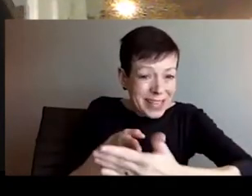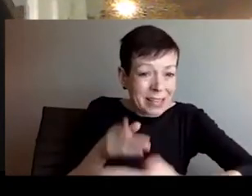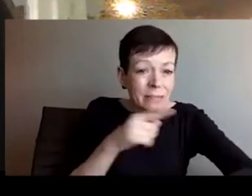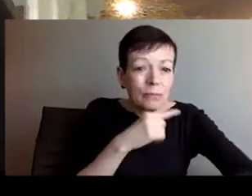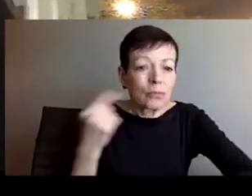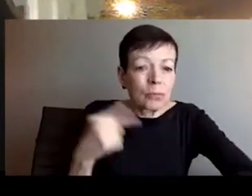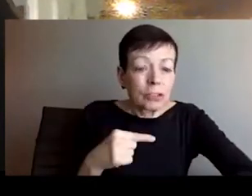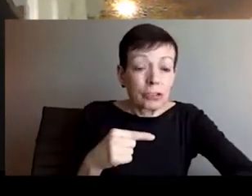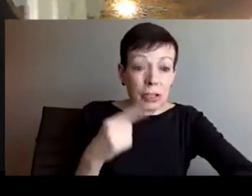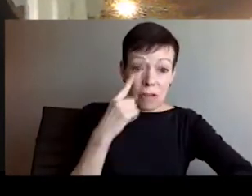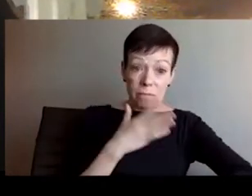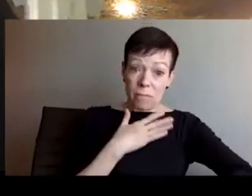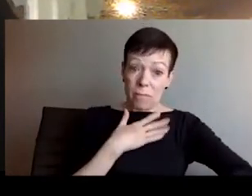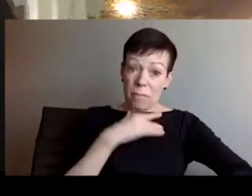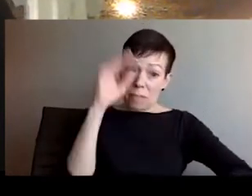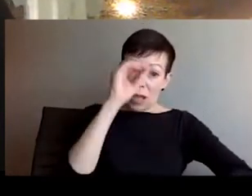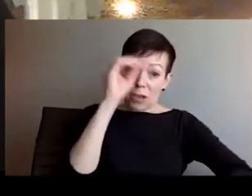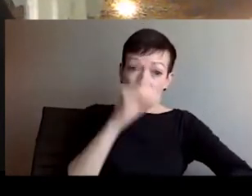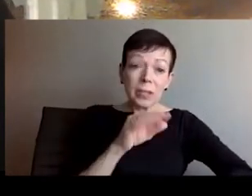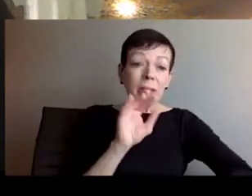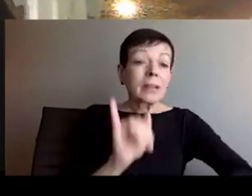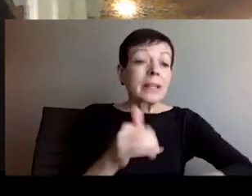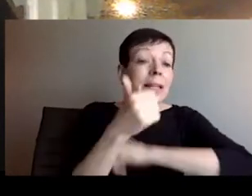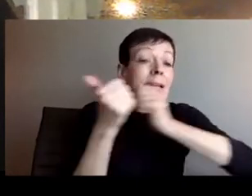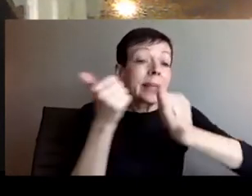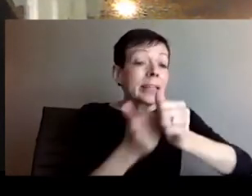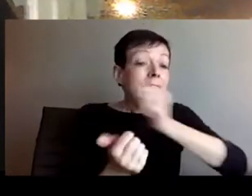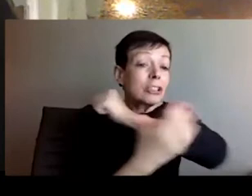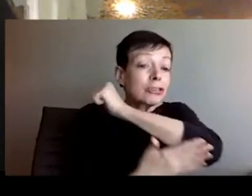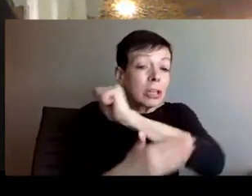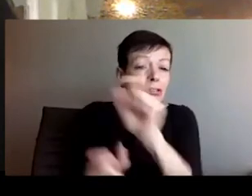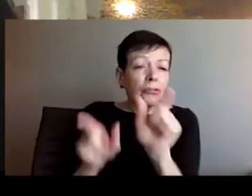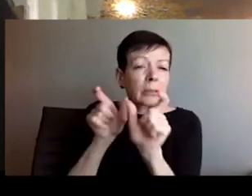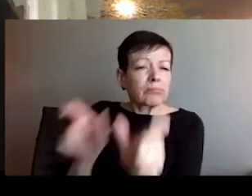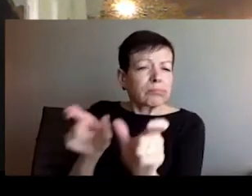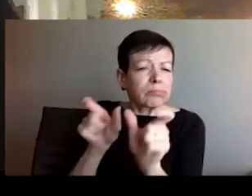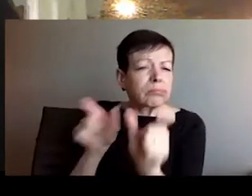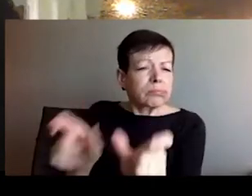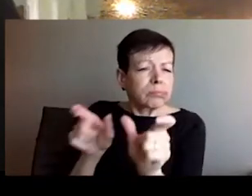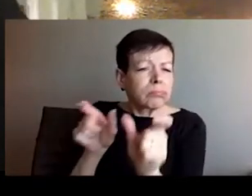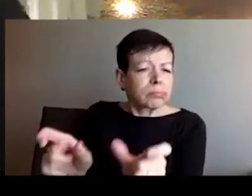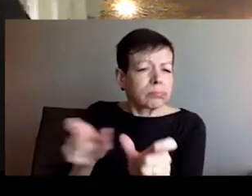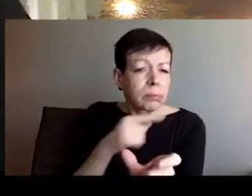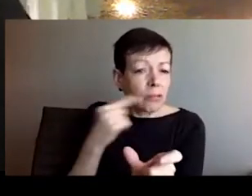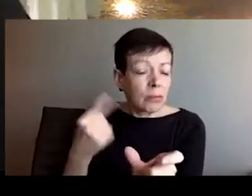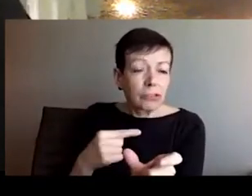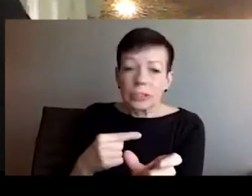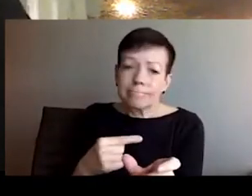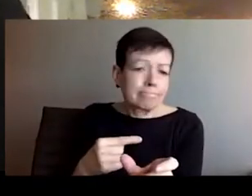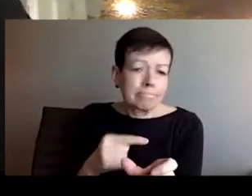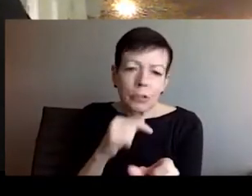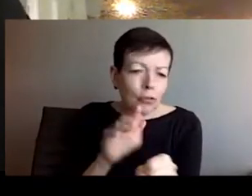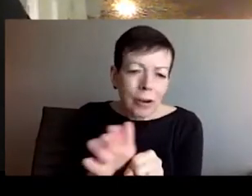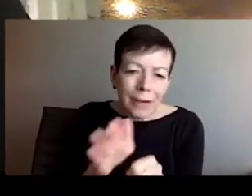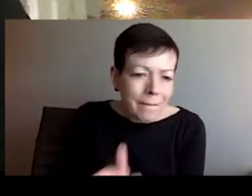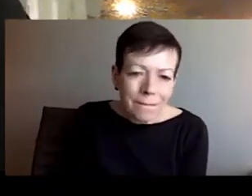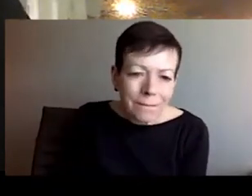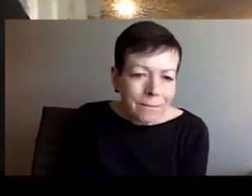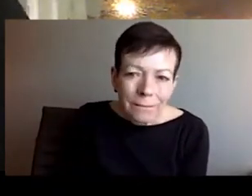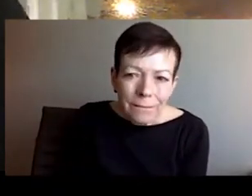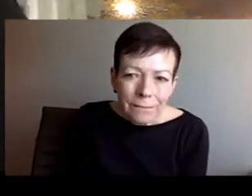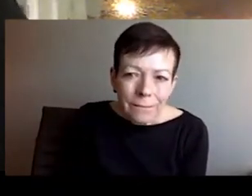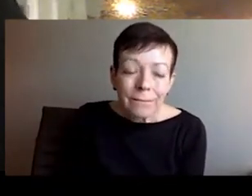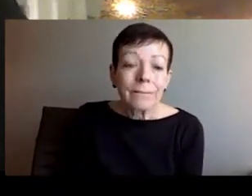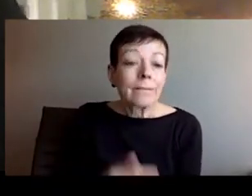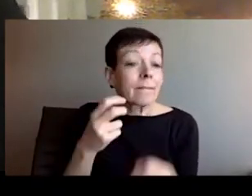it's a very important issue to discuss, because Ukraine needs support on